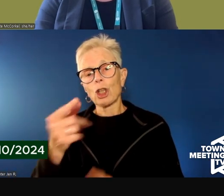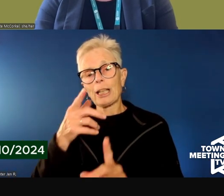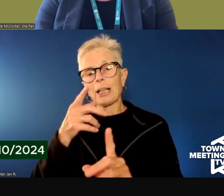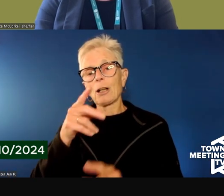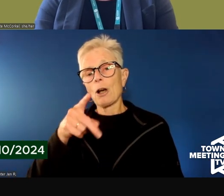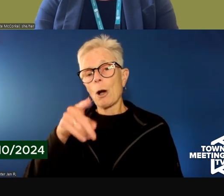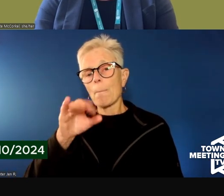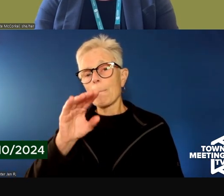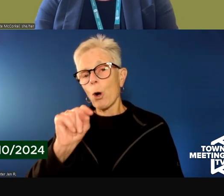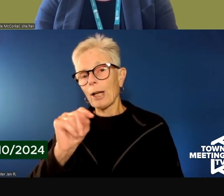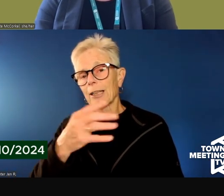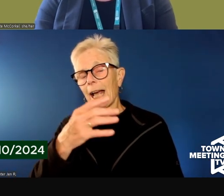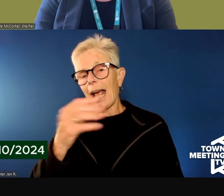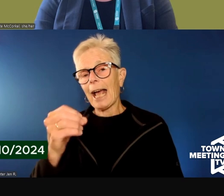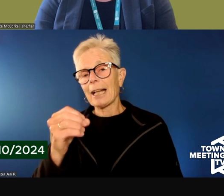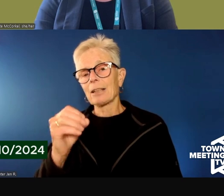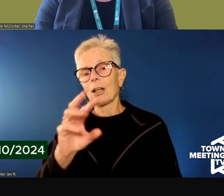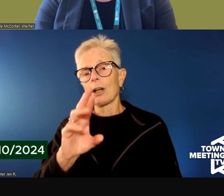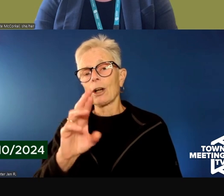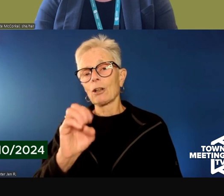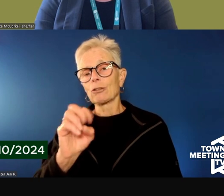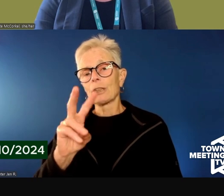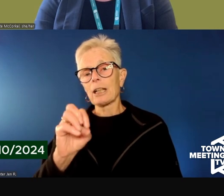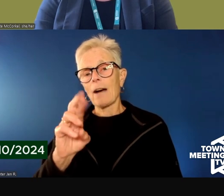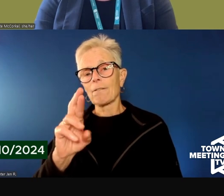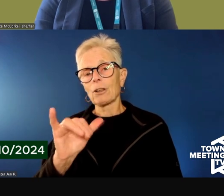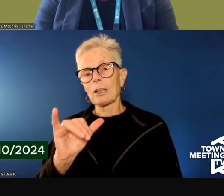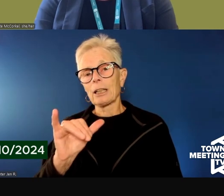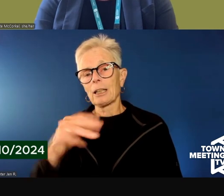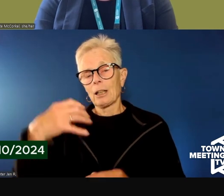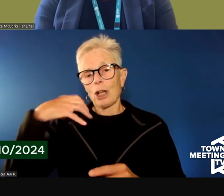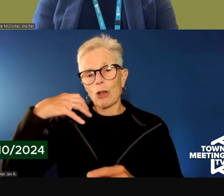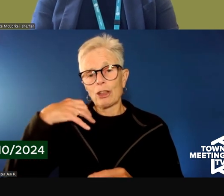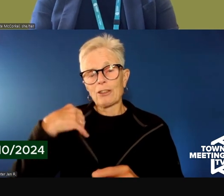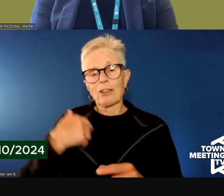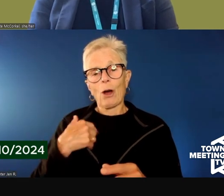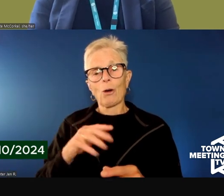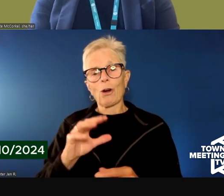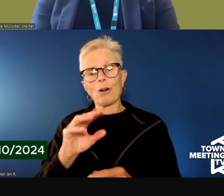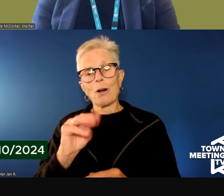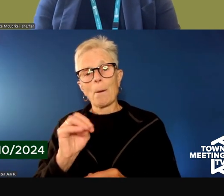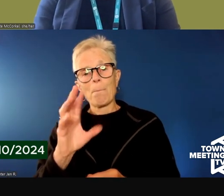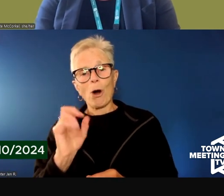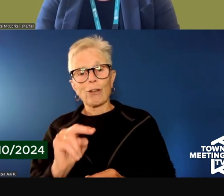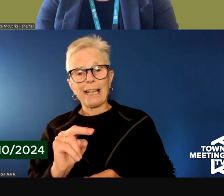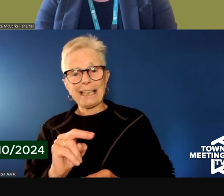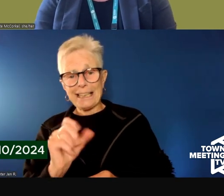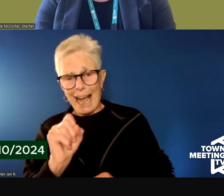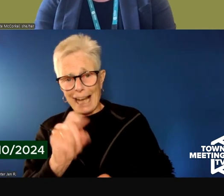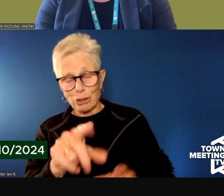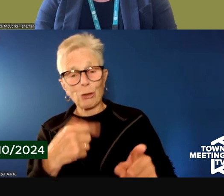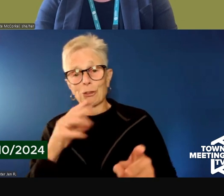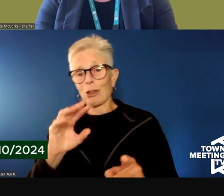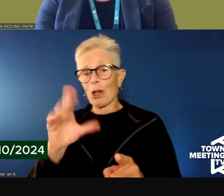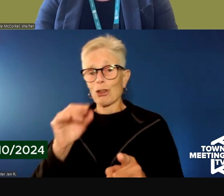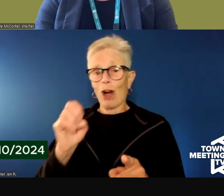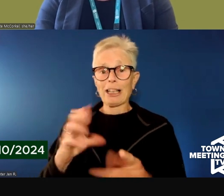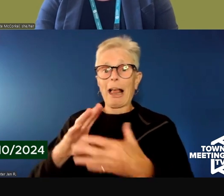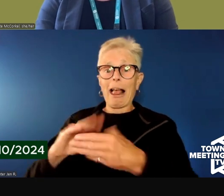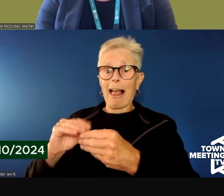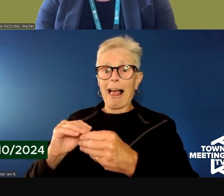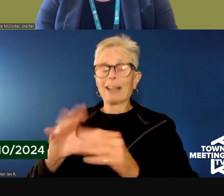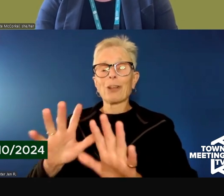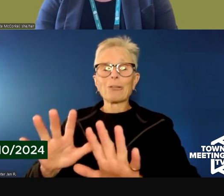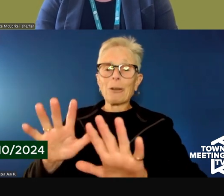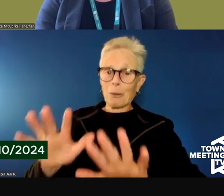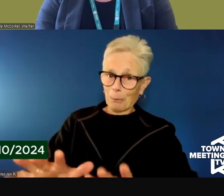I'm going to turn to you, Maureen, just to give Charlotte a chance to breathe a little second. But so the question